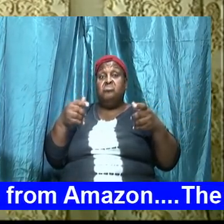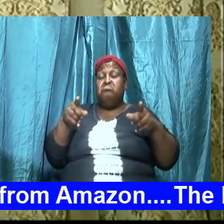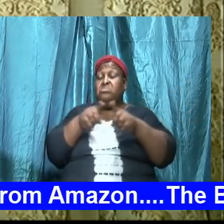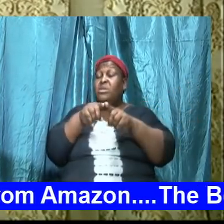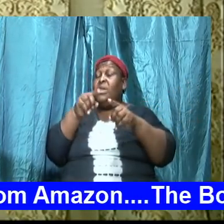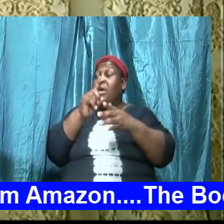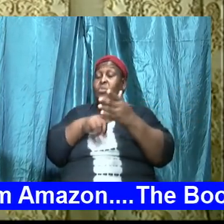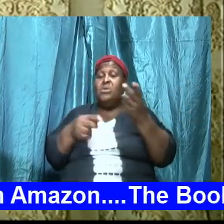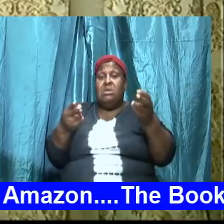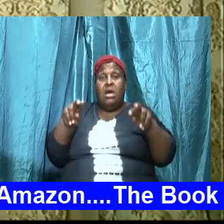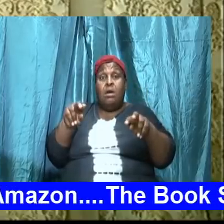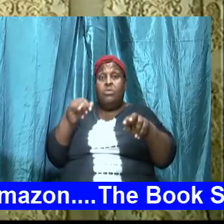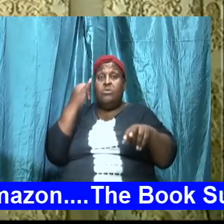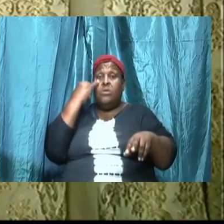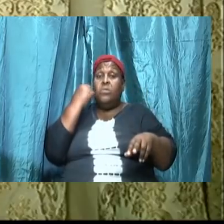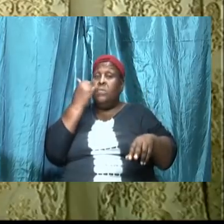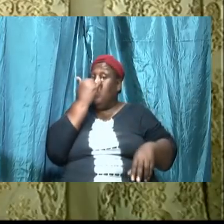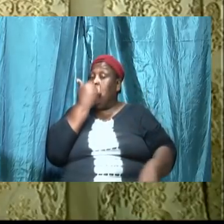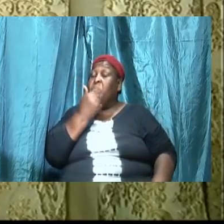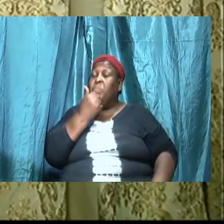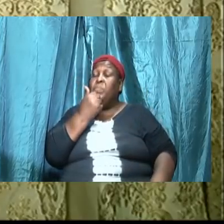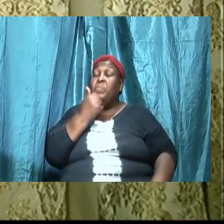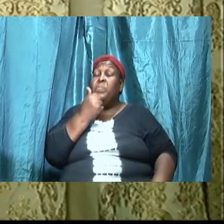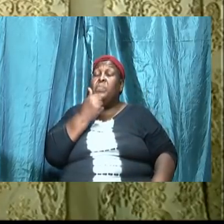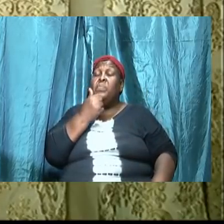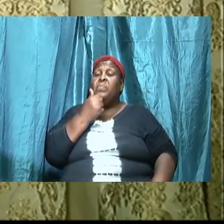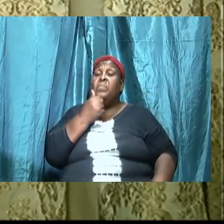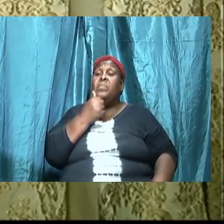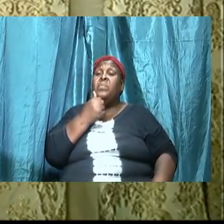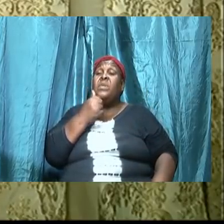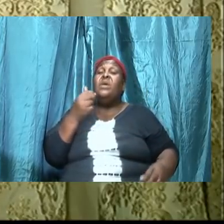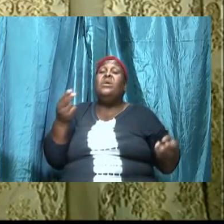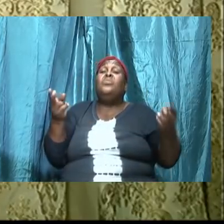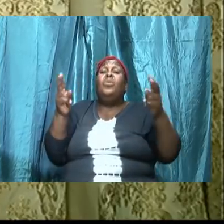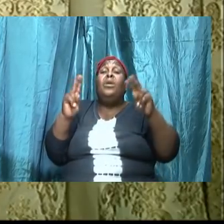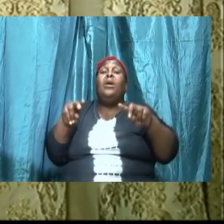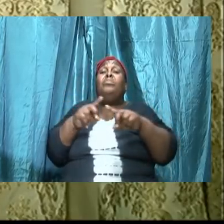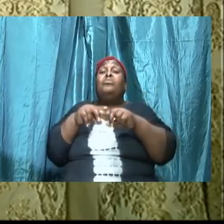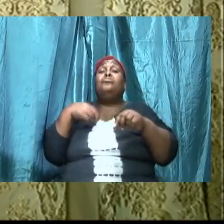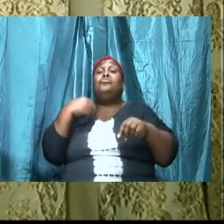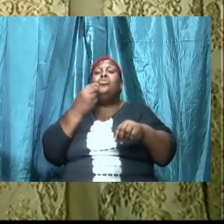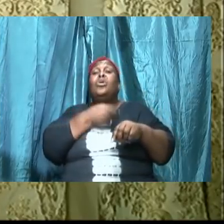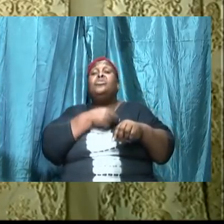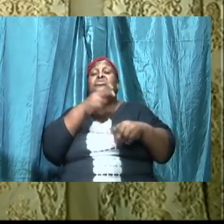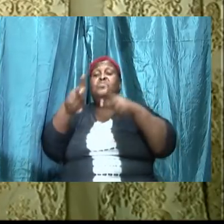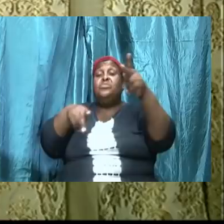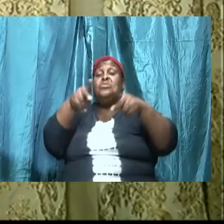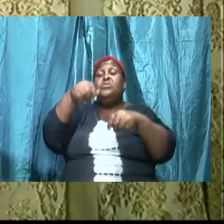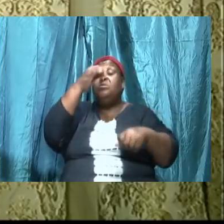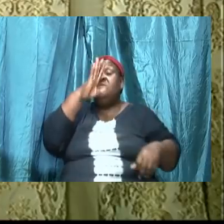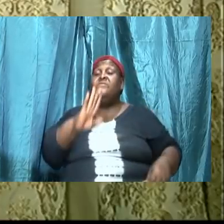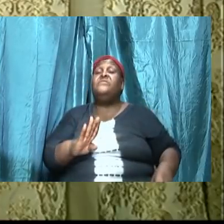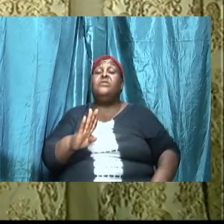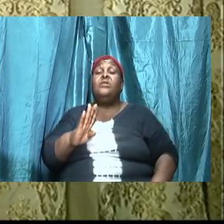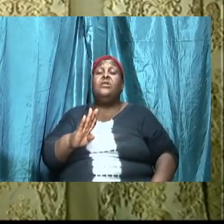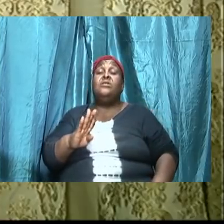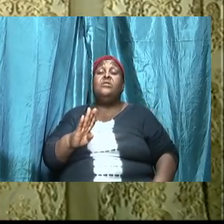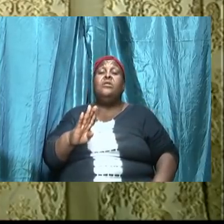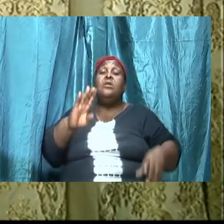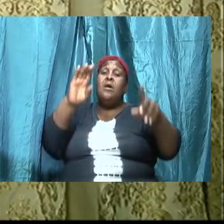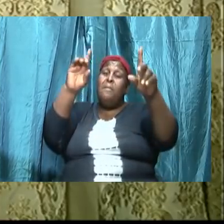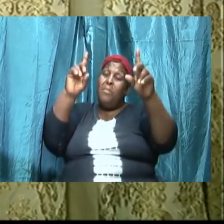in Exodus 32 and 33 it will happen to us saints of God we